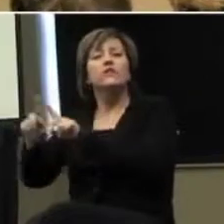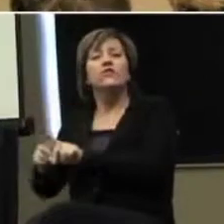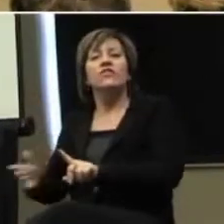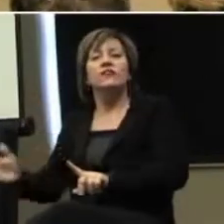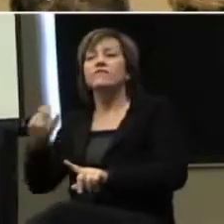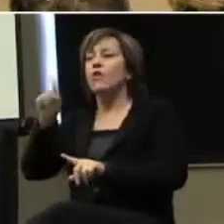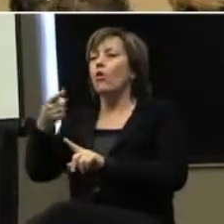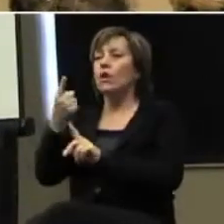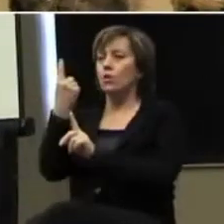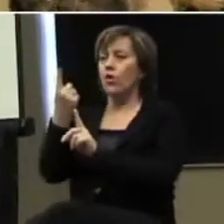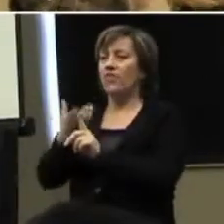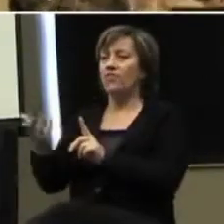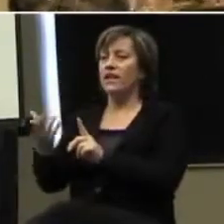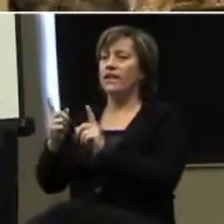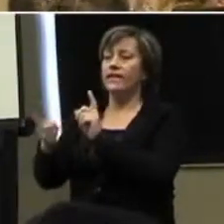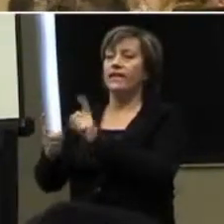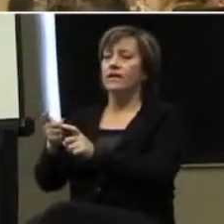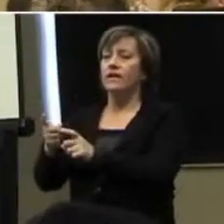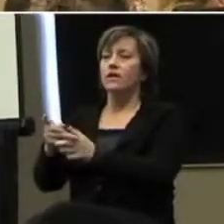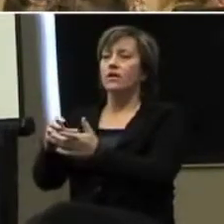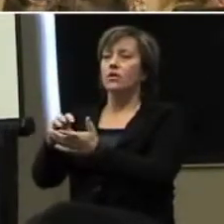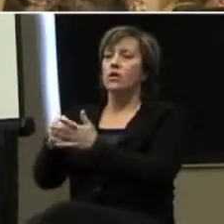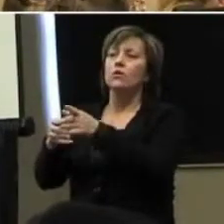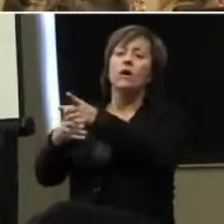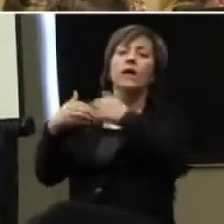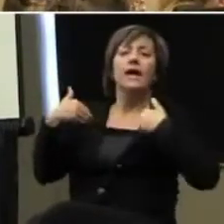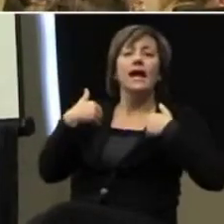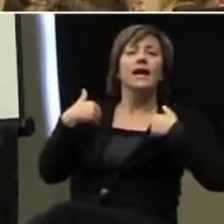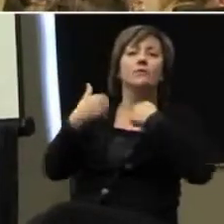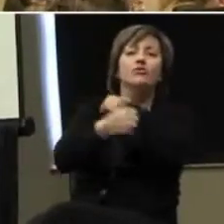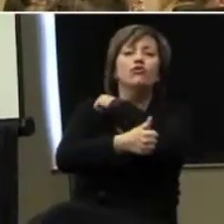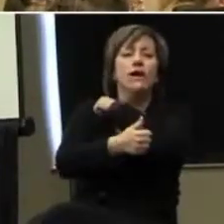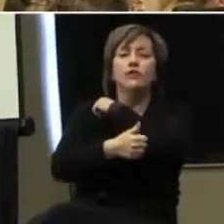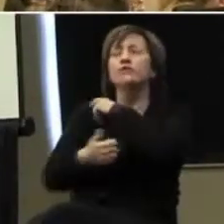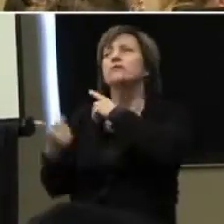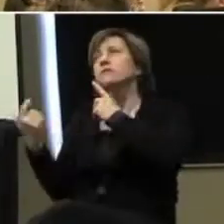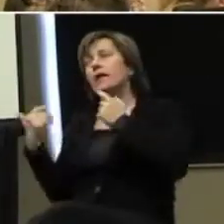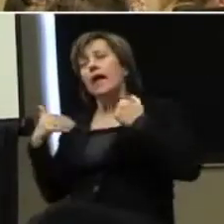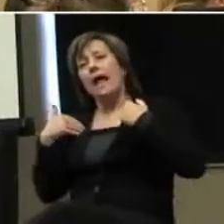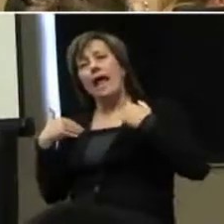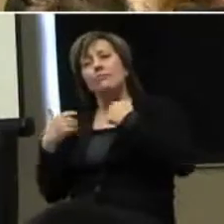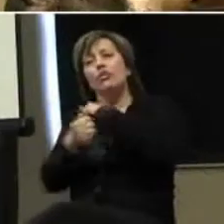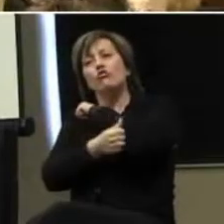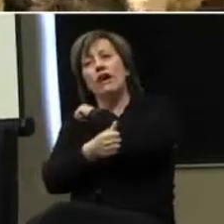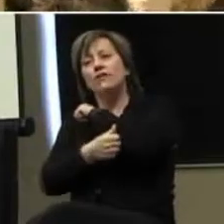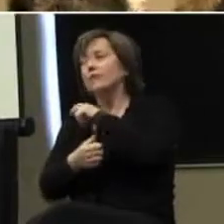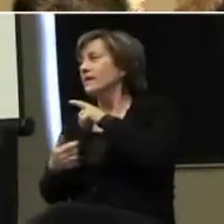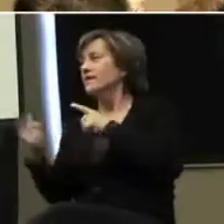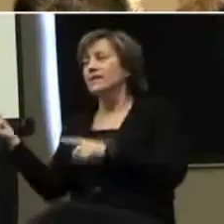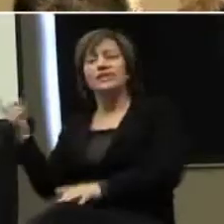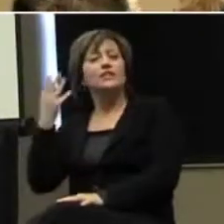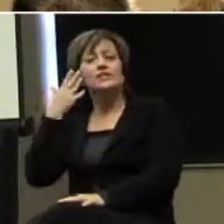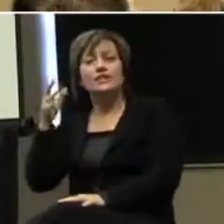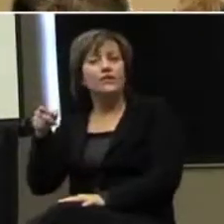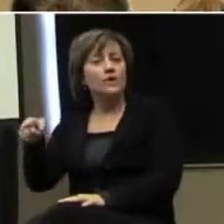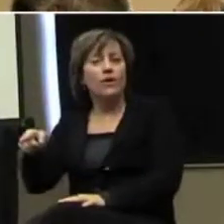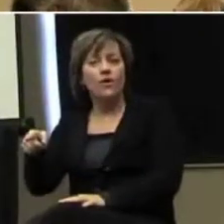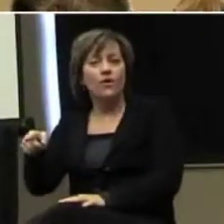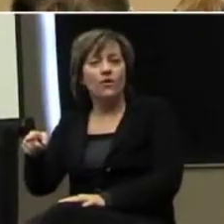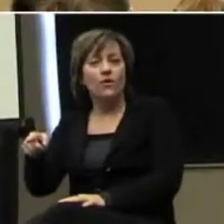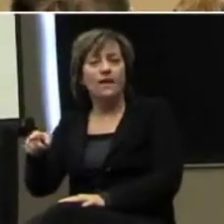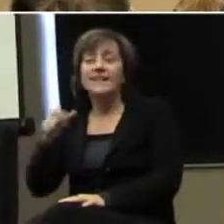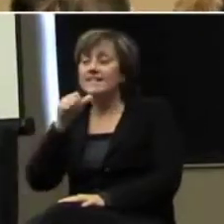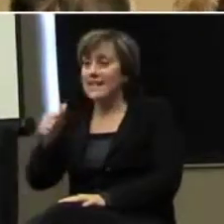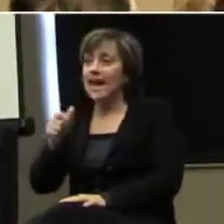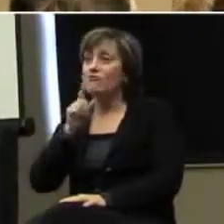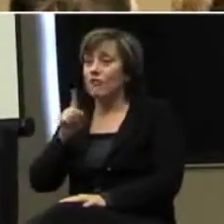work. They're animal crackers? But she doesn't know they're not cookies. you do